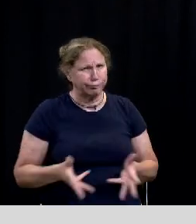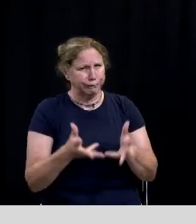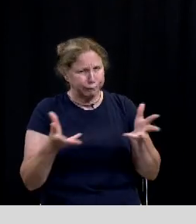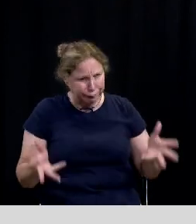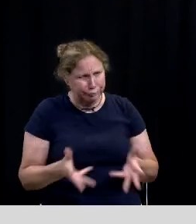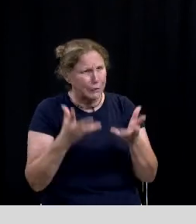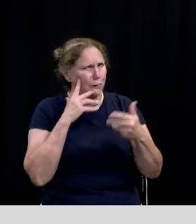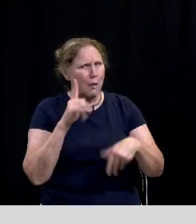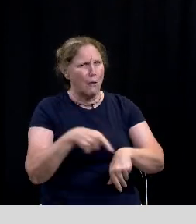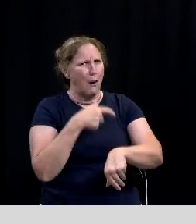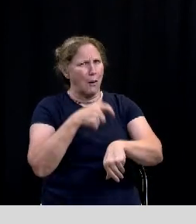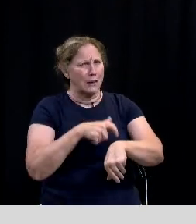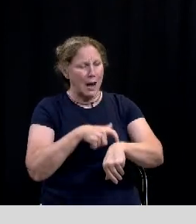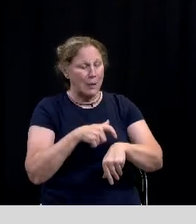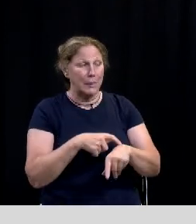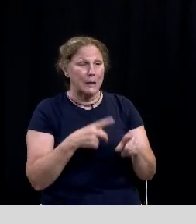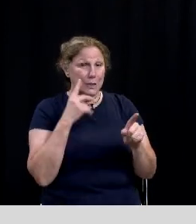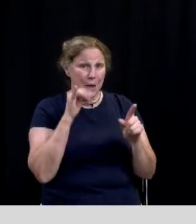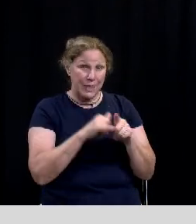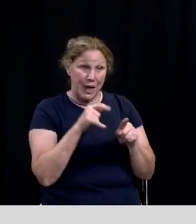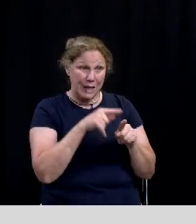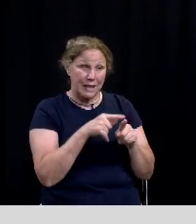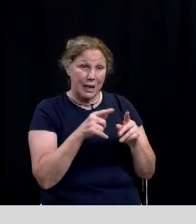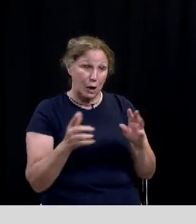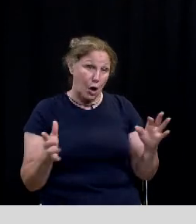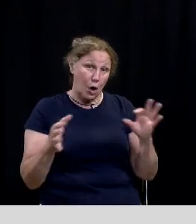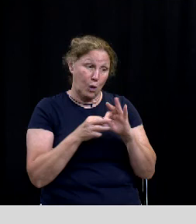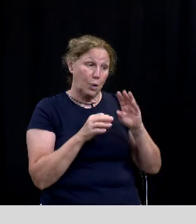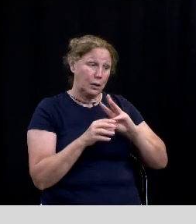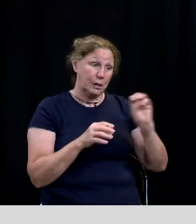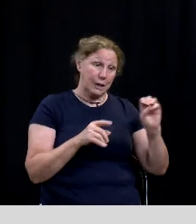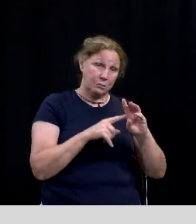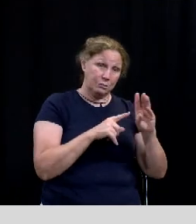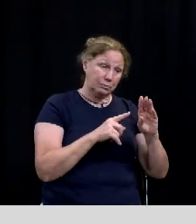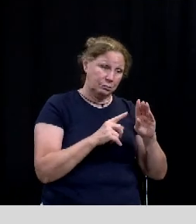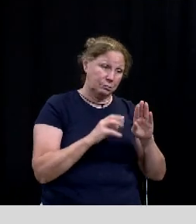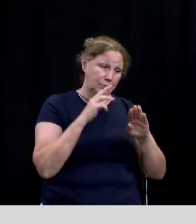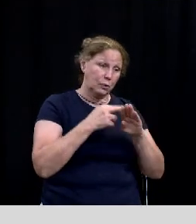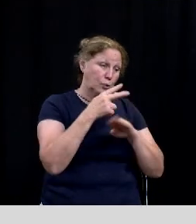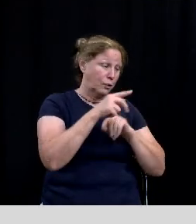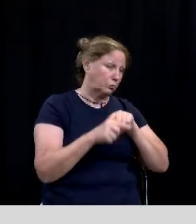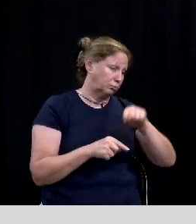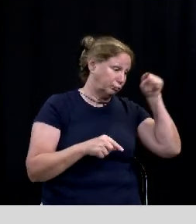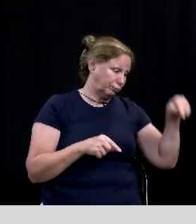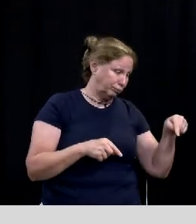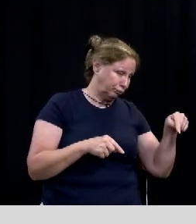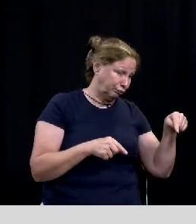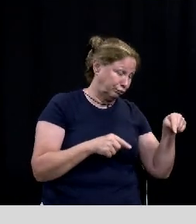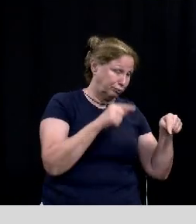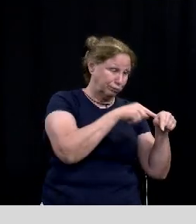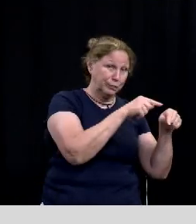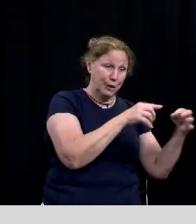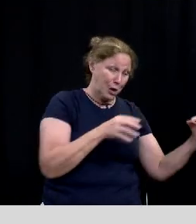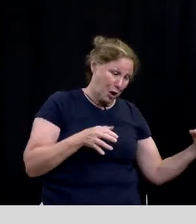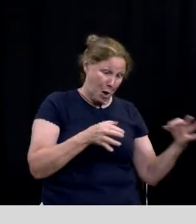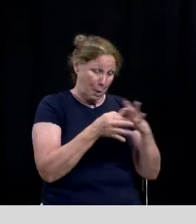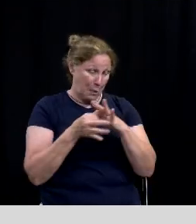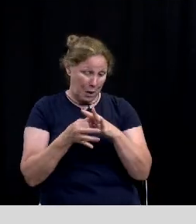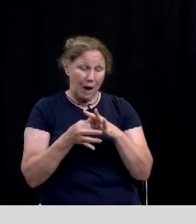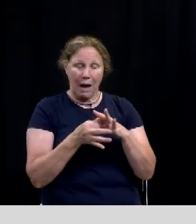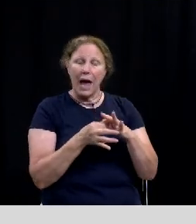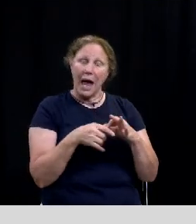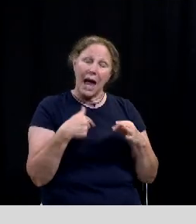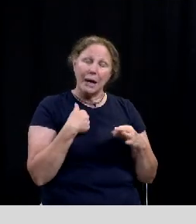anything that we see to upgrade and include uh the across the river side of the pit as well i